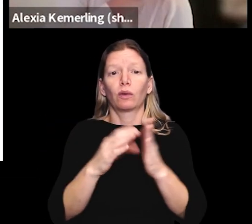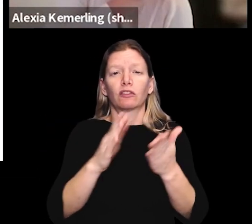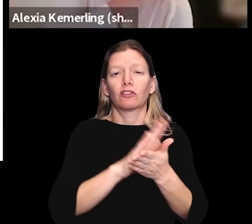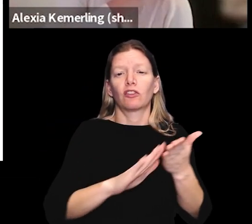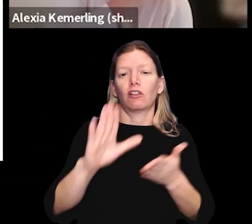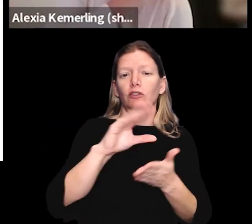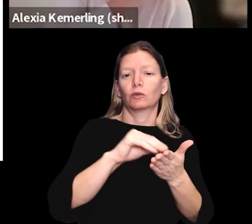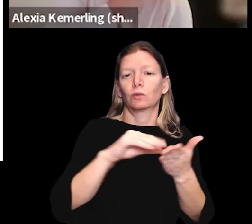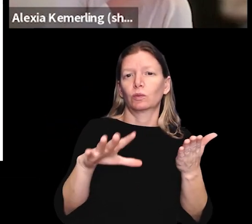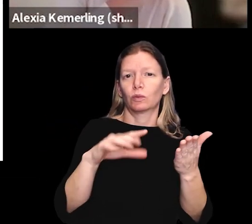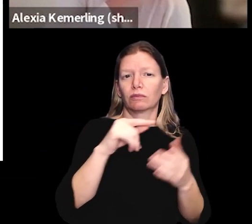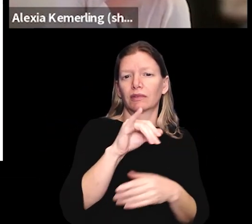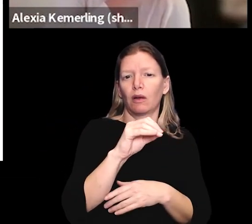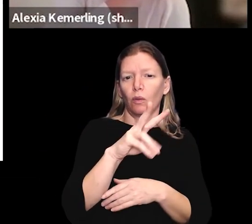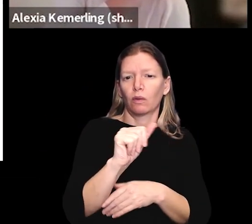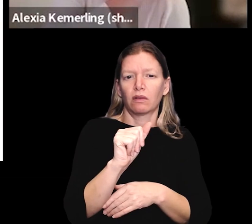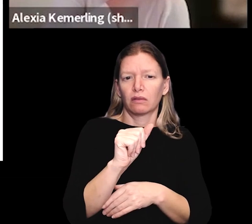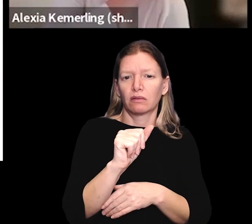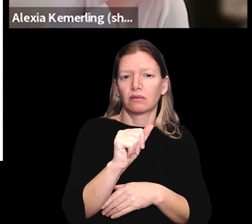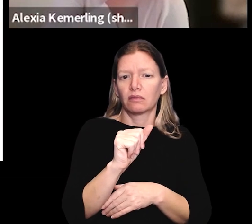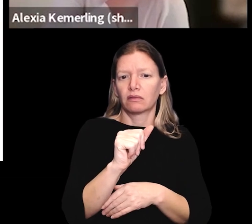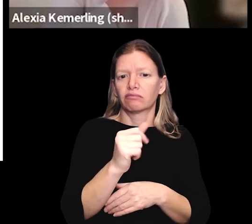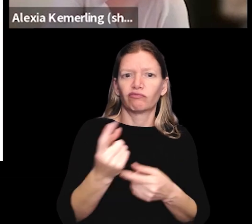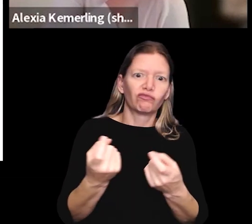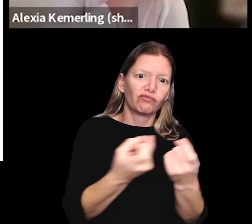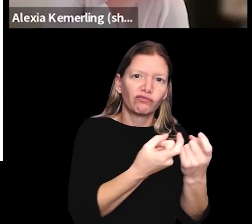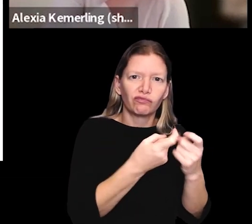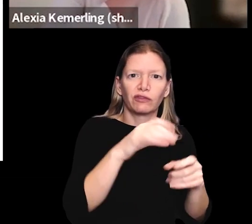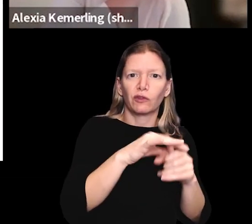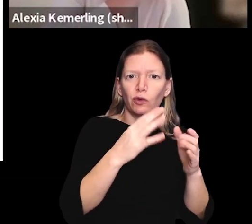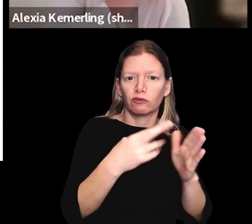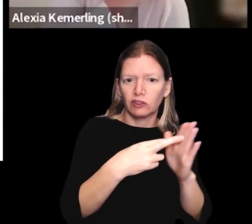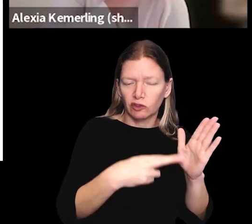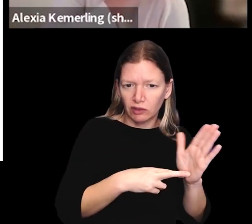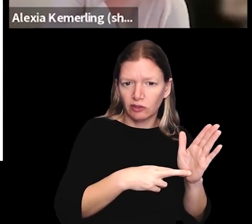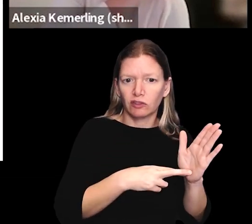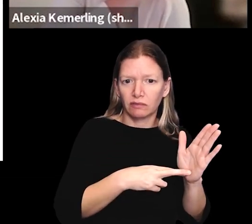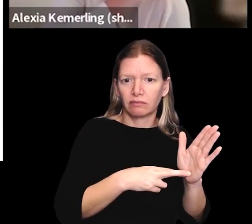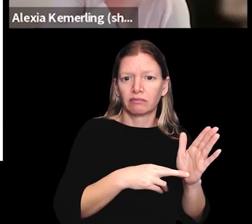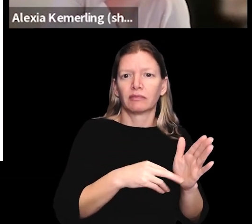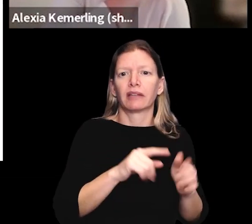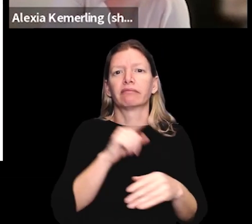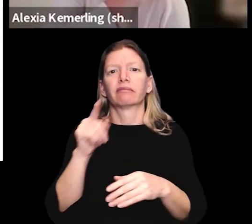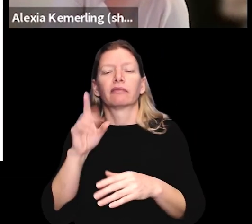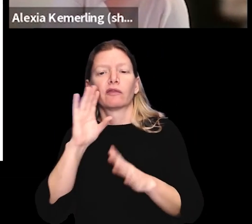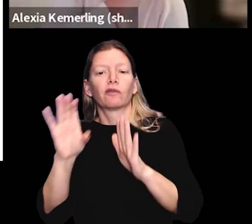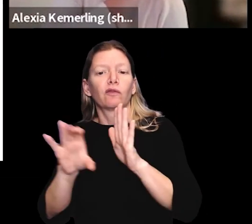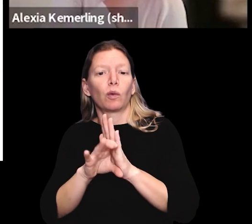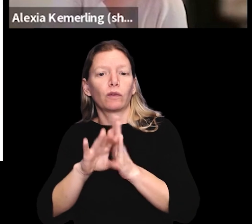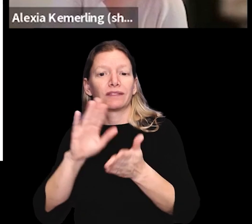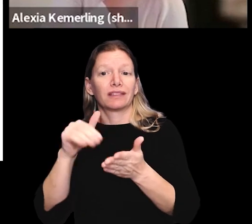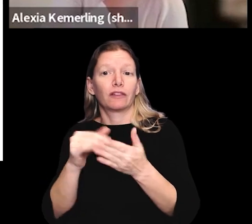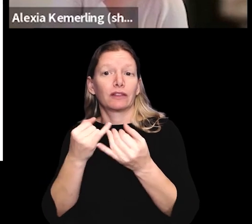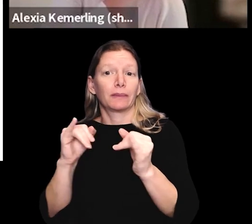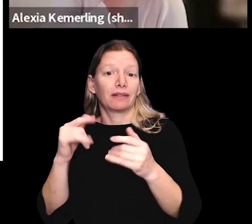I have a photo here of college students in Iowa conducting voter registration and then